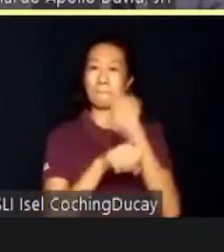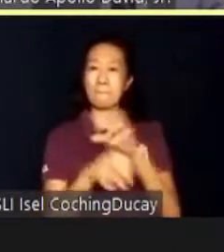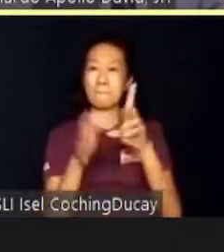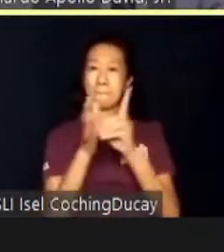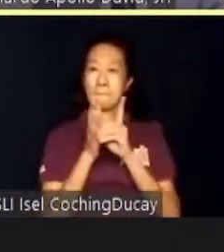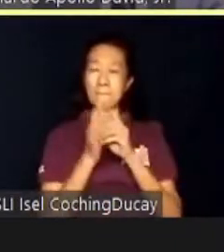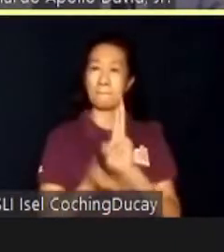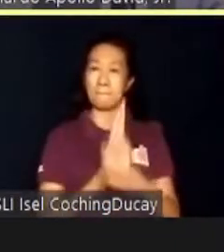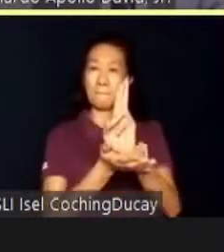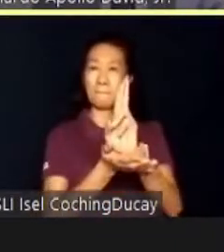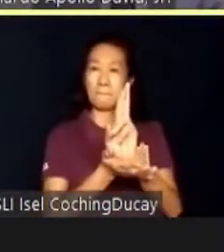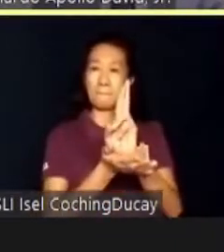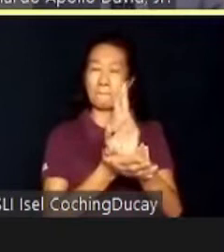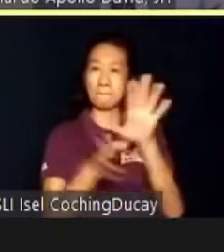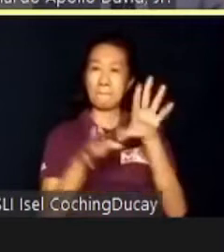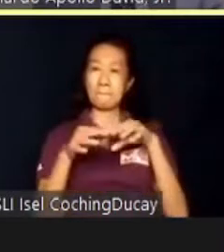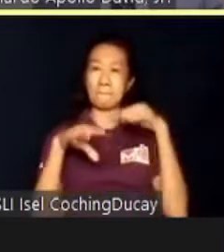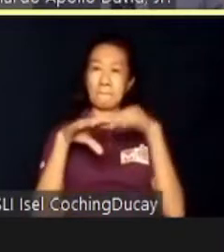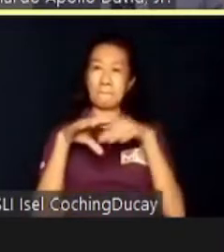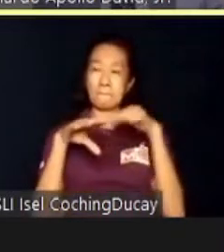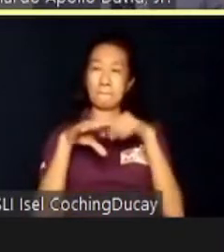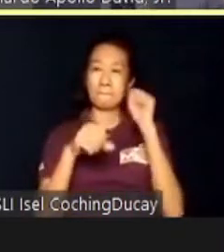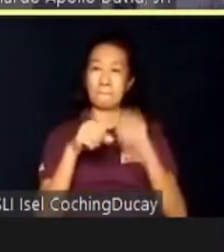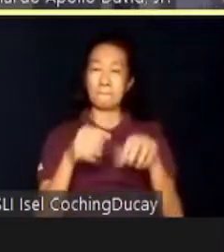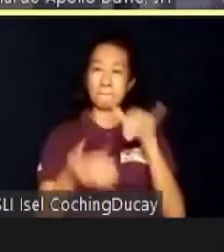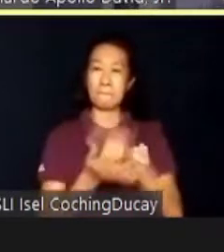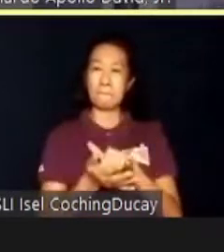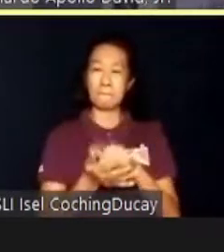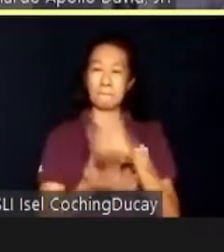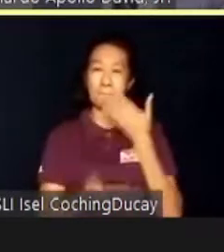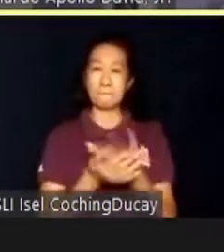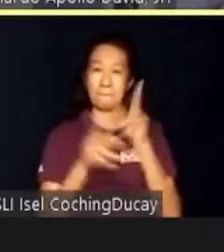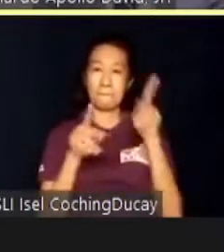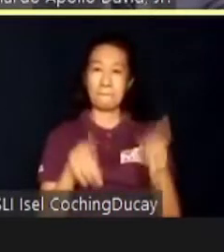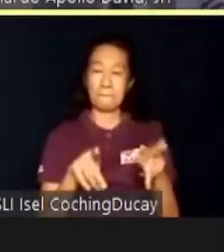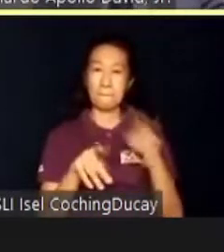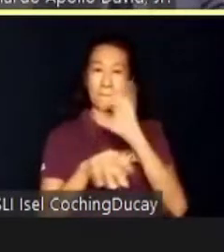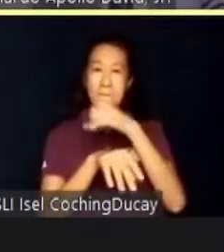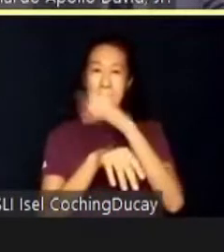rewards, and accessibility to ensure a good person-job match.